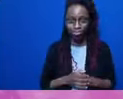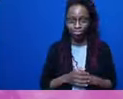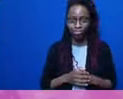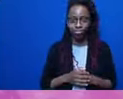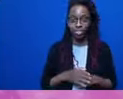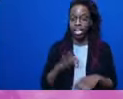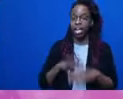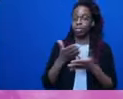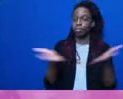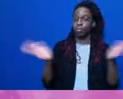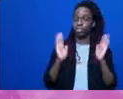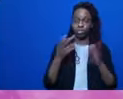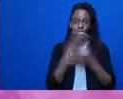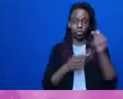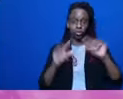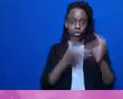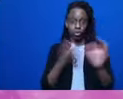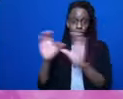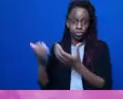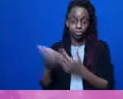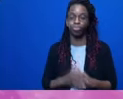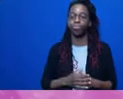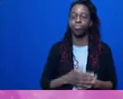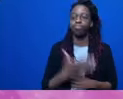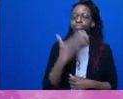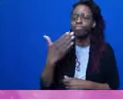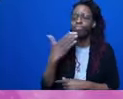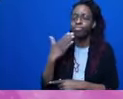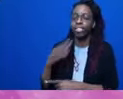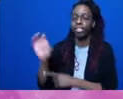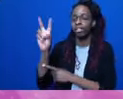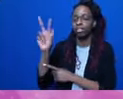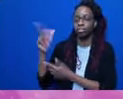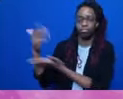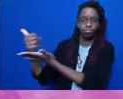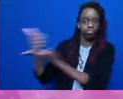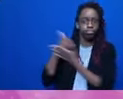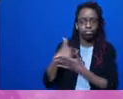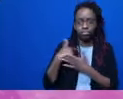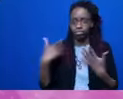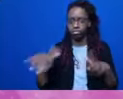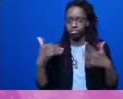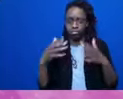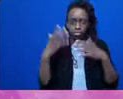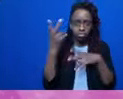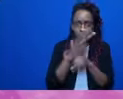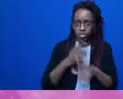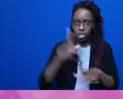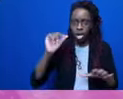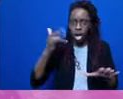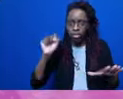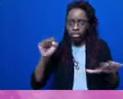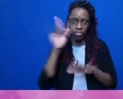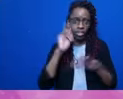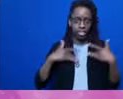Thanks to Eva, who has held down much of the logistics for this event. This session is